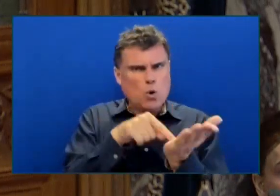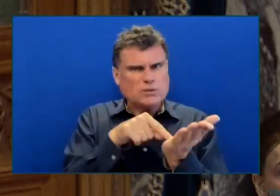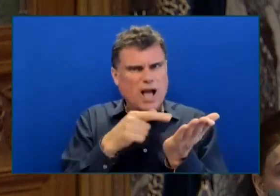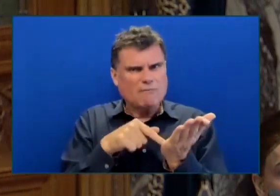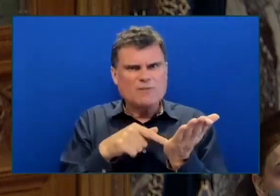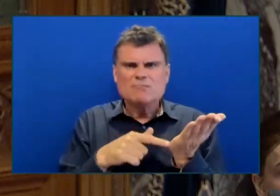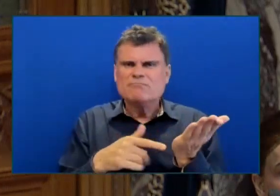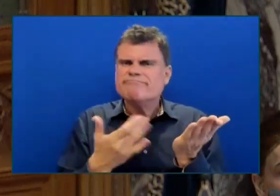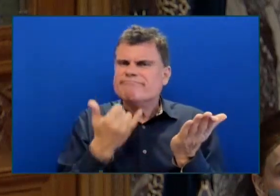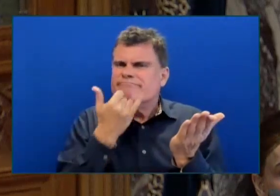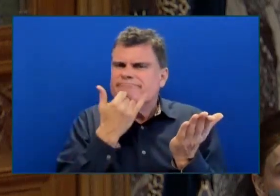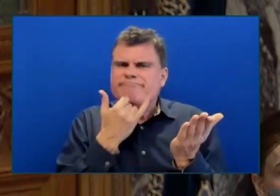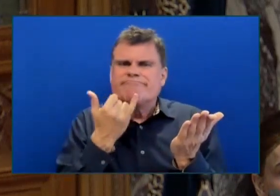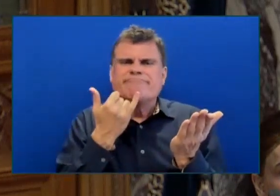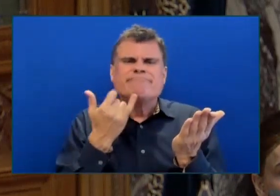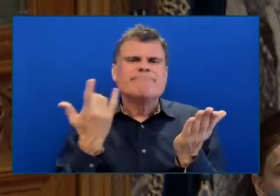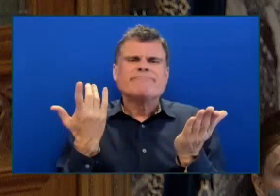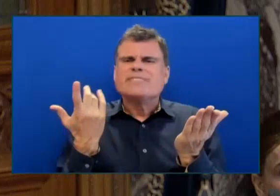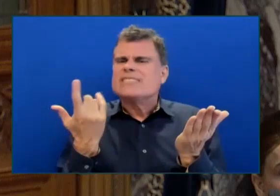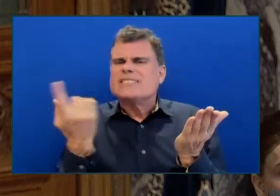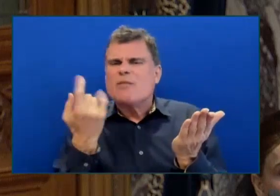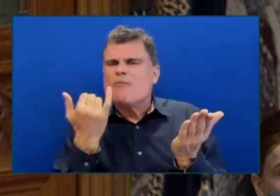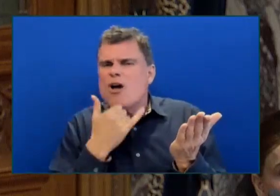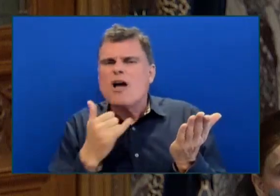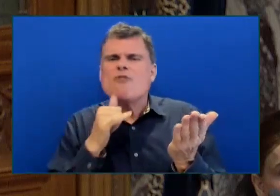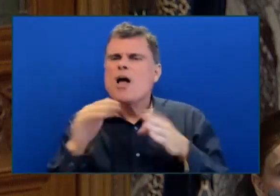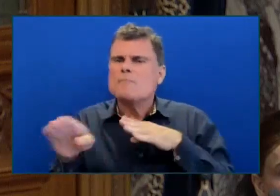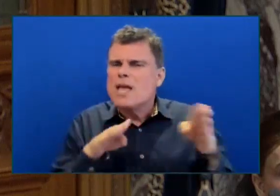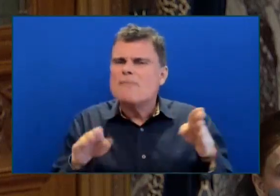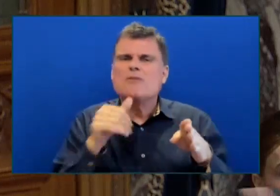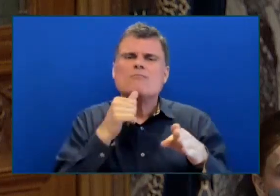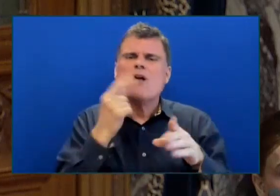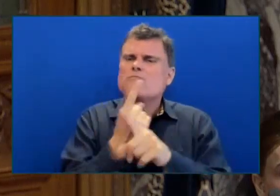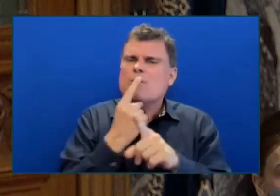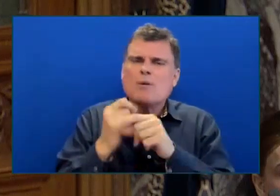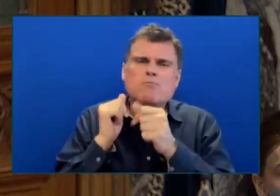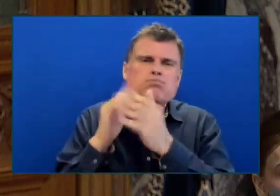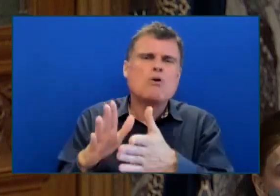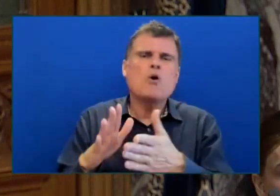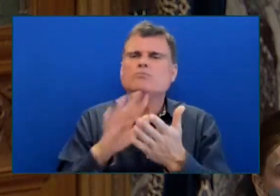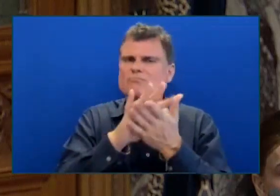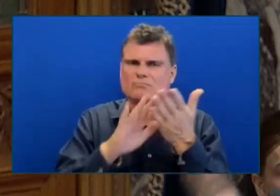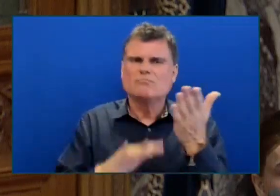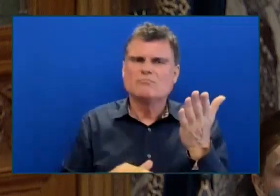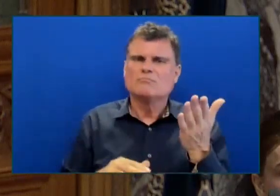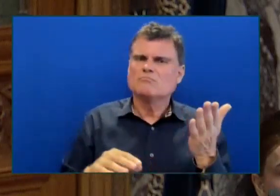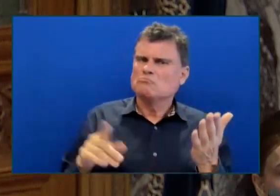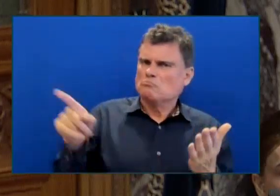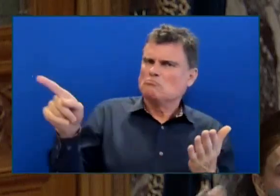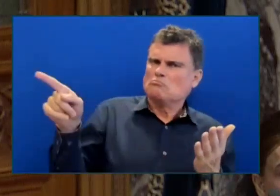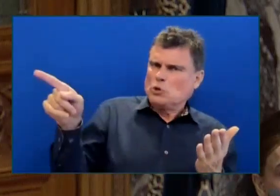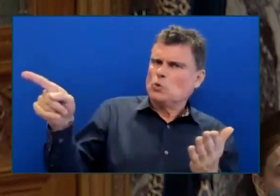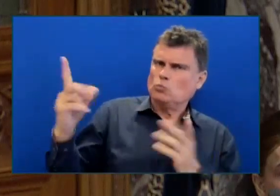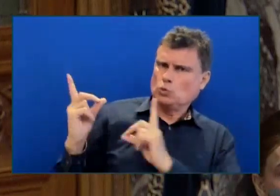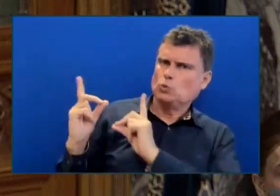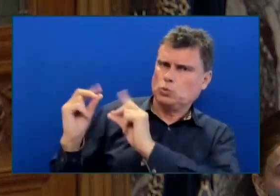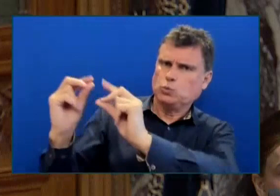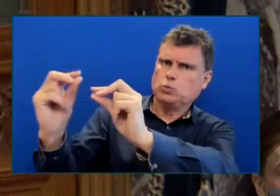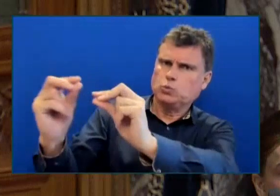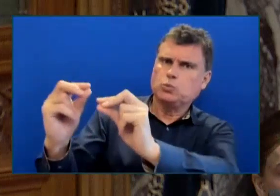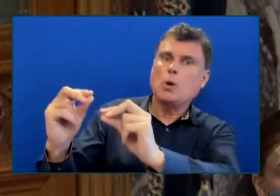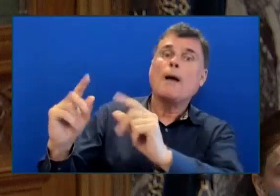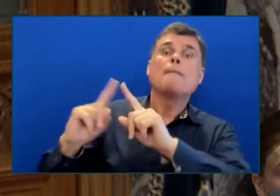often in this place As historically has happened Is one side points at the other And then switch sides and on we go